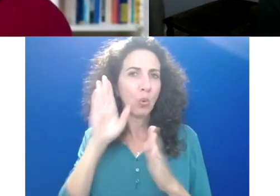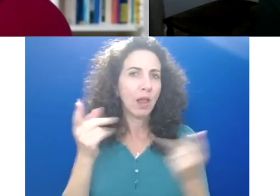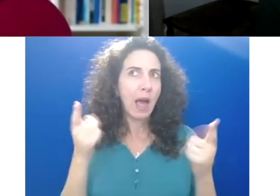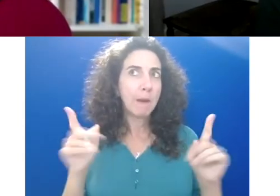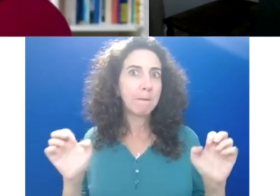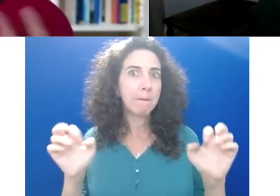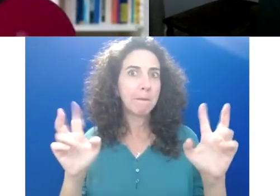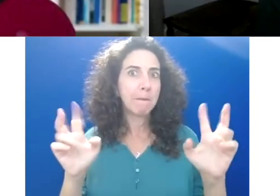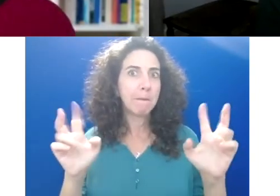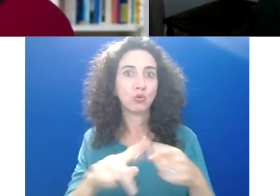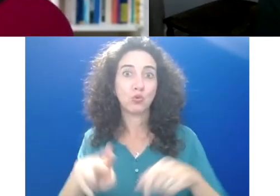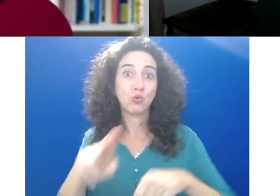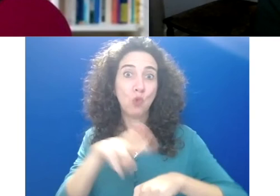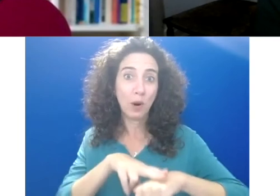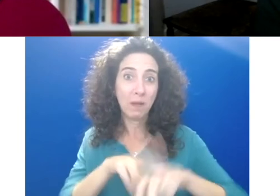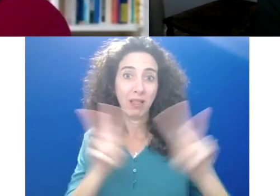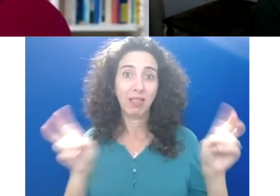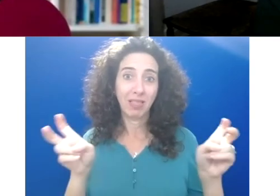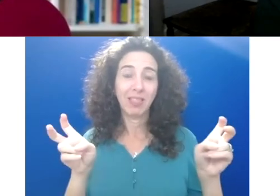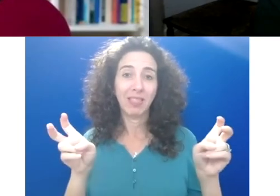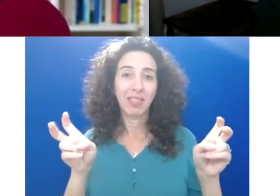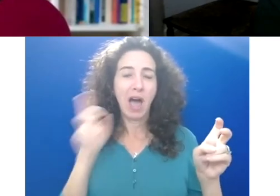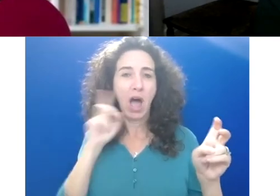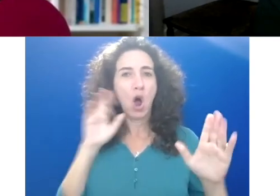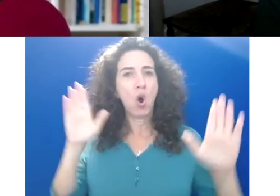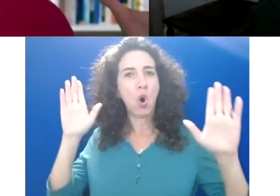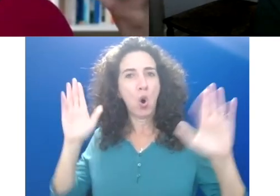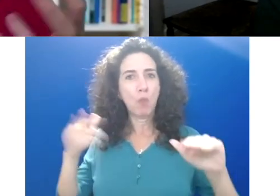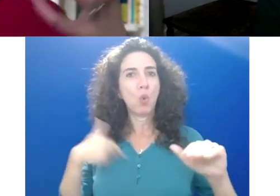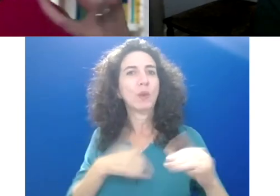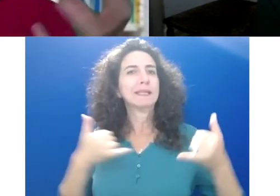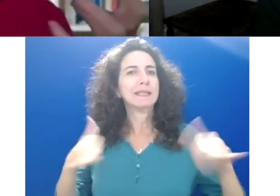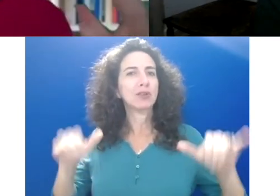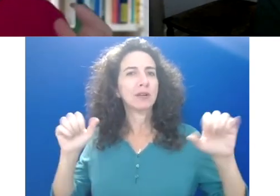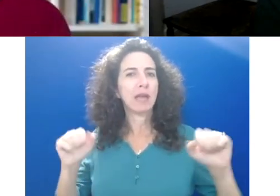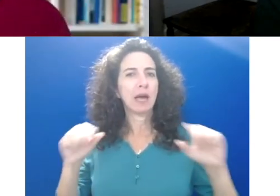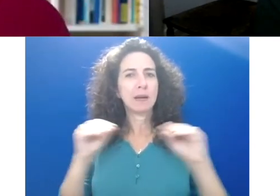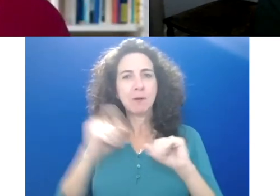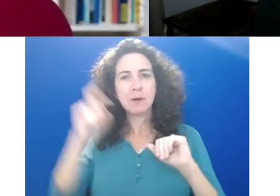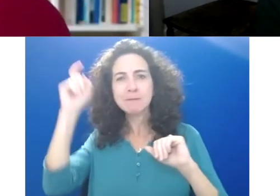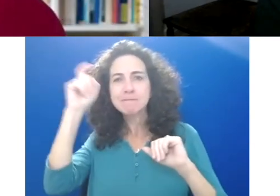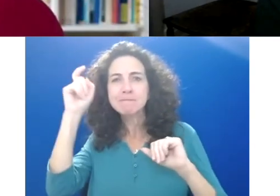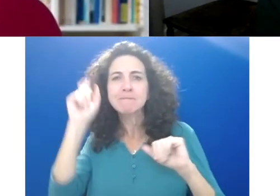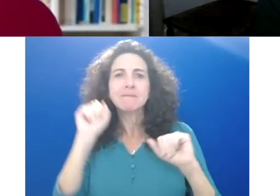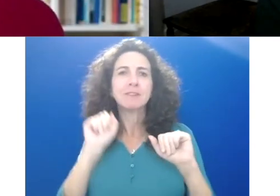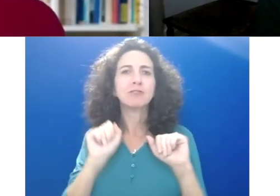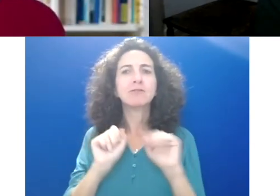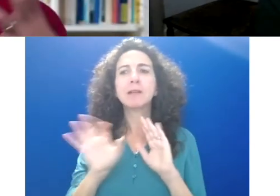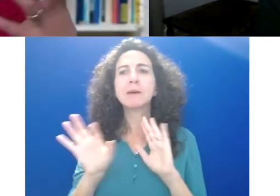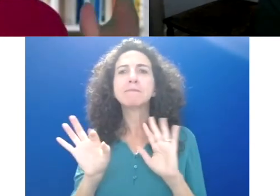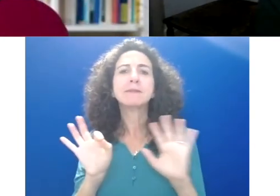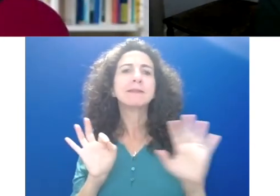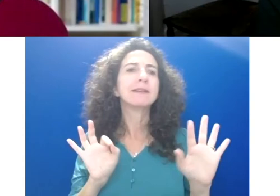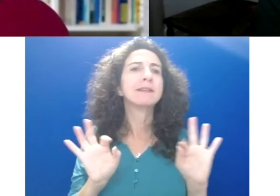I hope that that's something that we're all going to be able to hold on to, not just kind of having these overly jammed lives, but